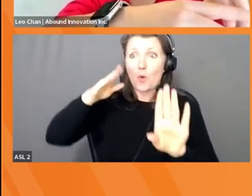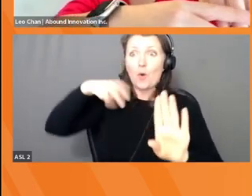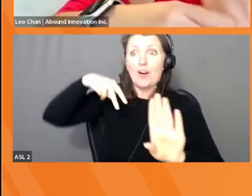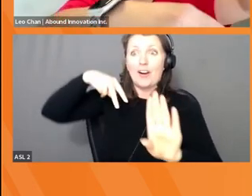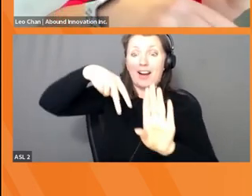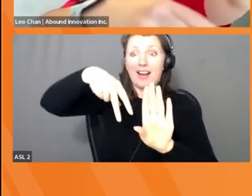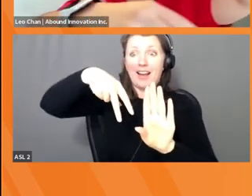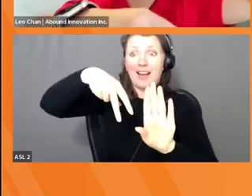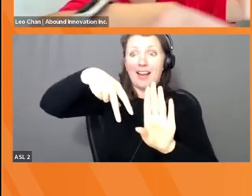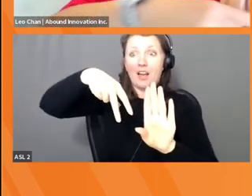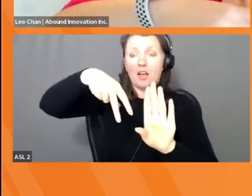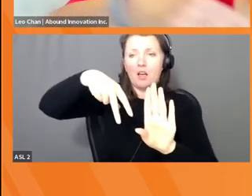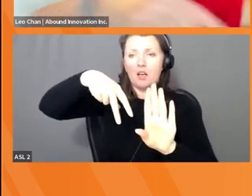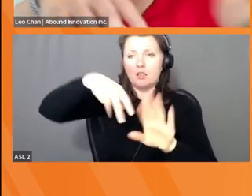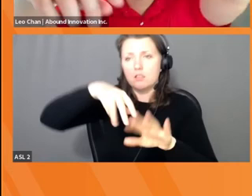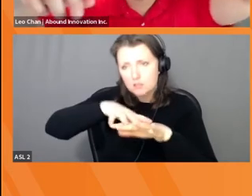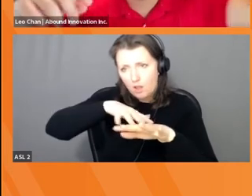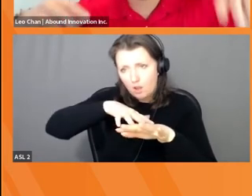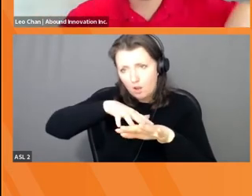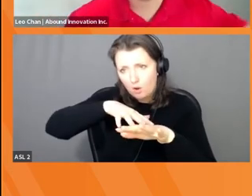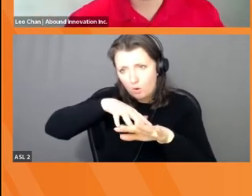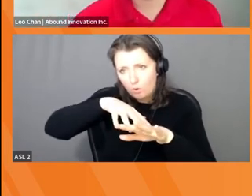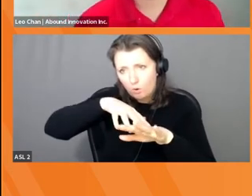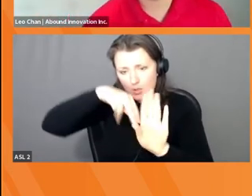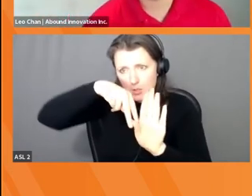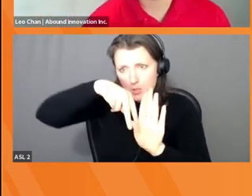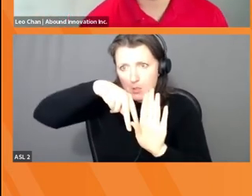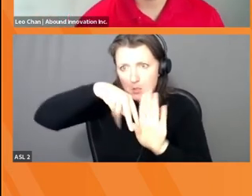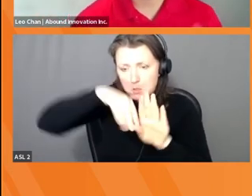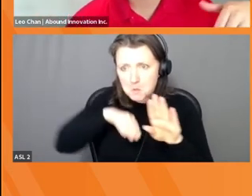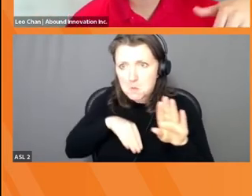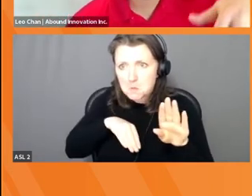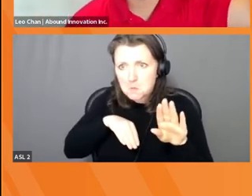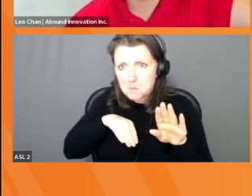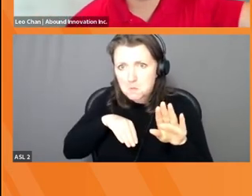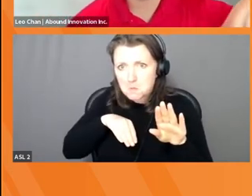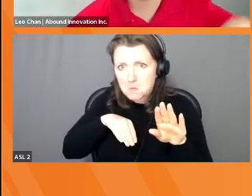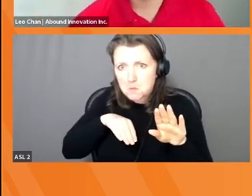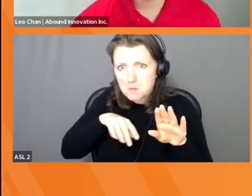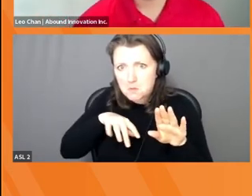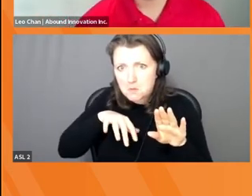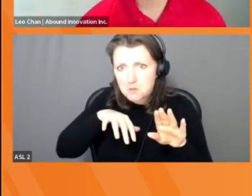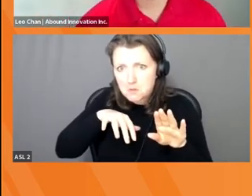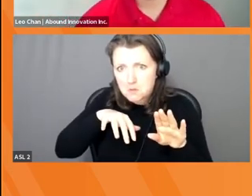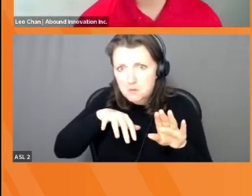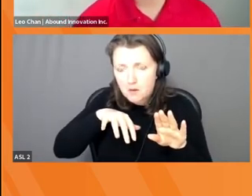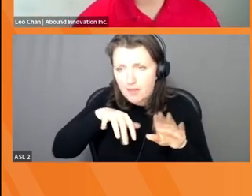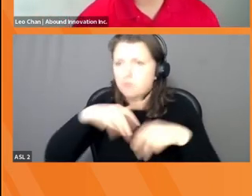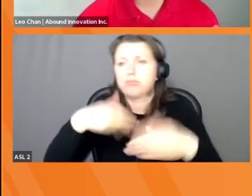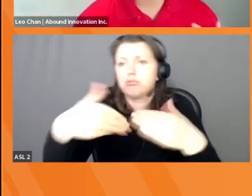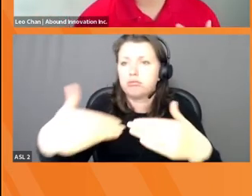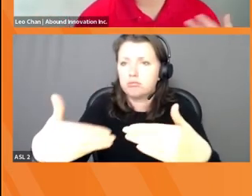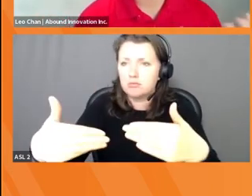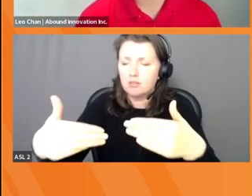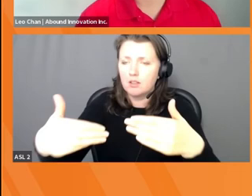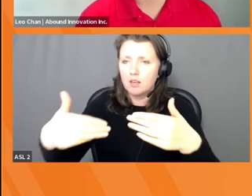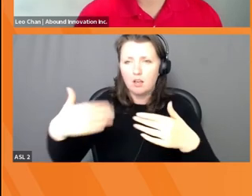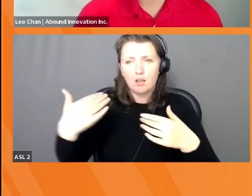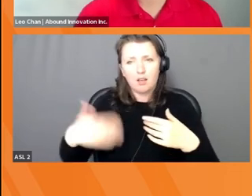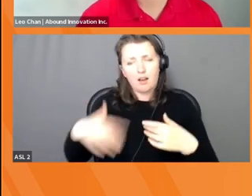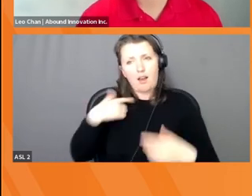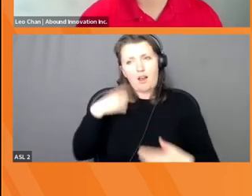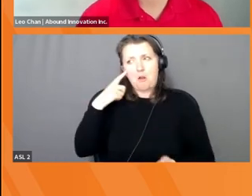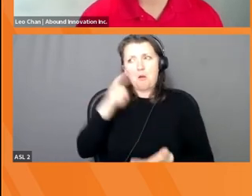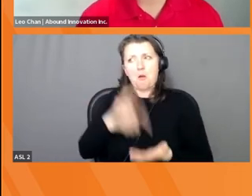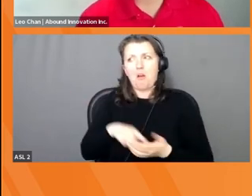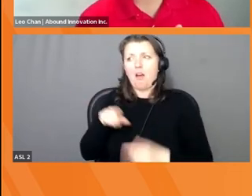touching the door. And then they, you know, once once they get up, you know, right back to up to speed, and everybody did this. And so it was a really interesting way for me to uncover a